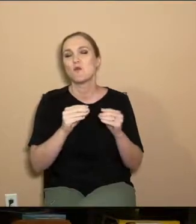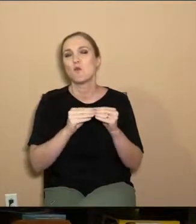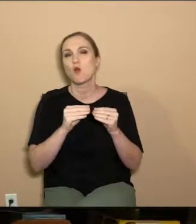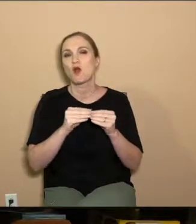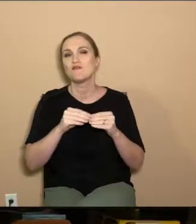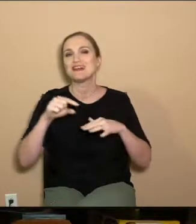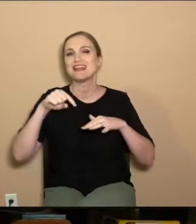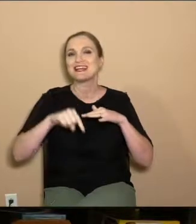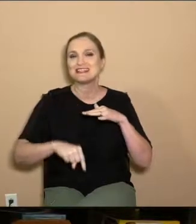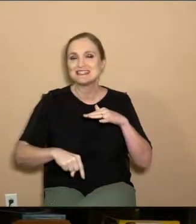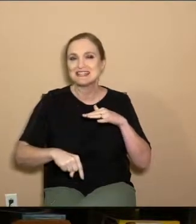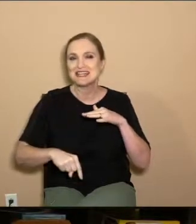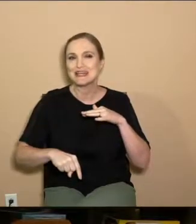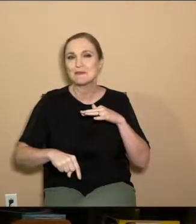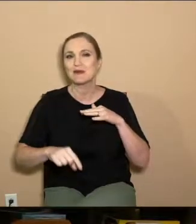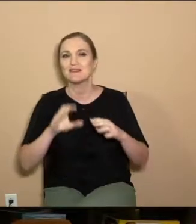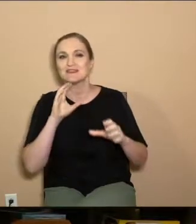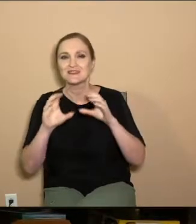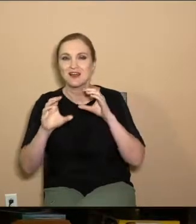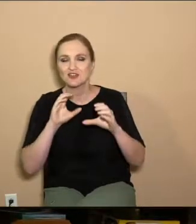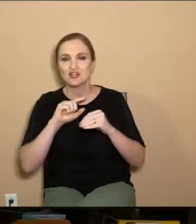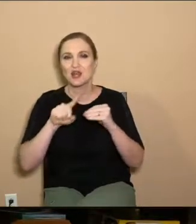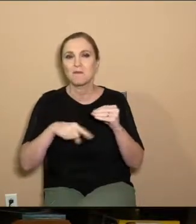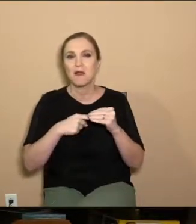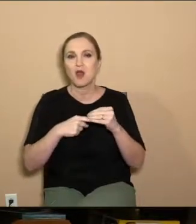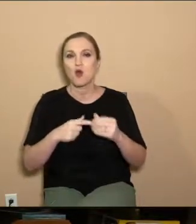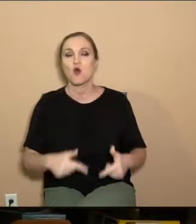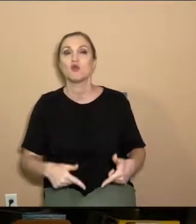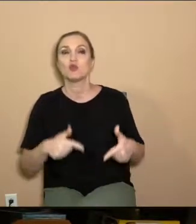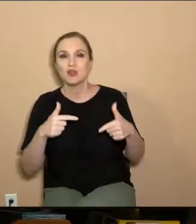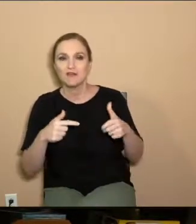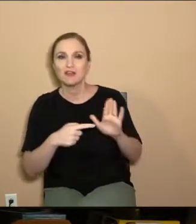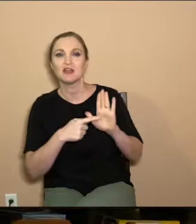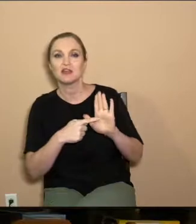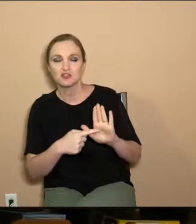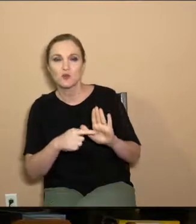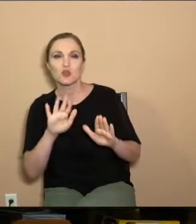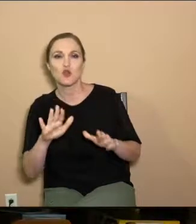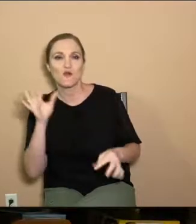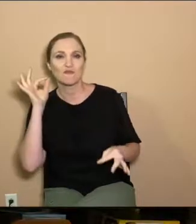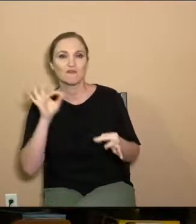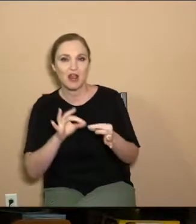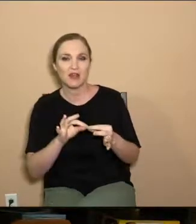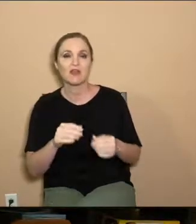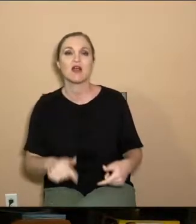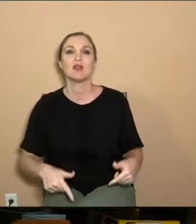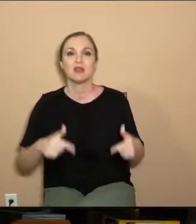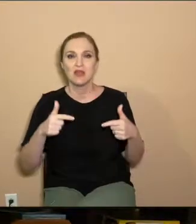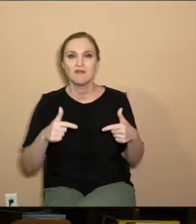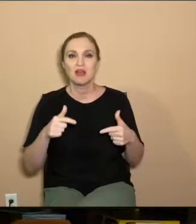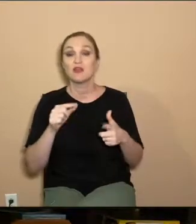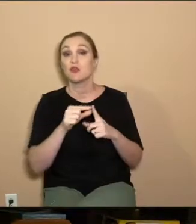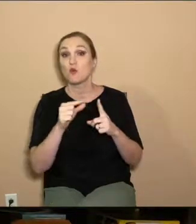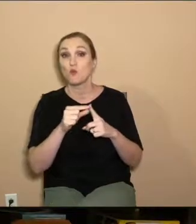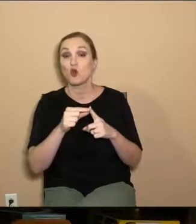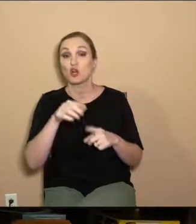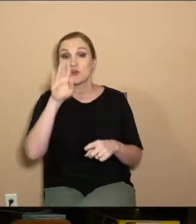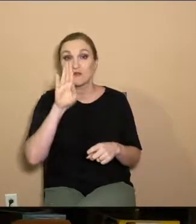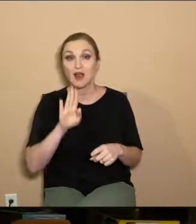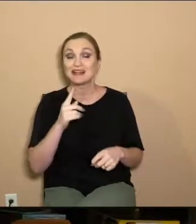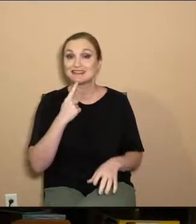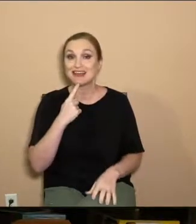level discussion about, again, living out your your faith, living out the Word of God